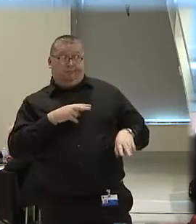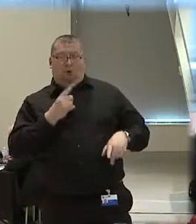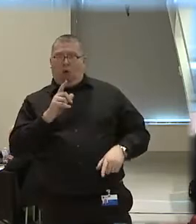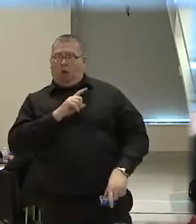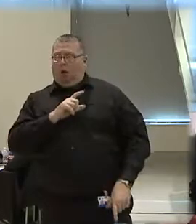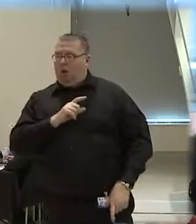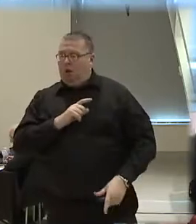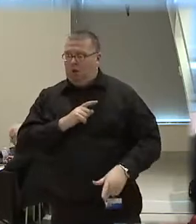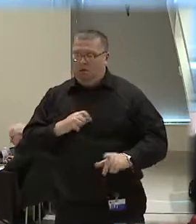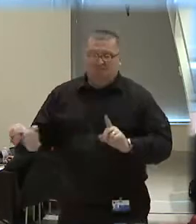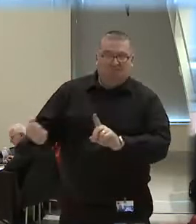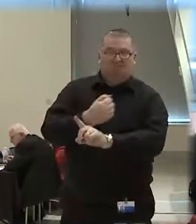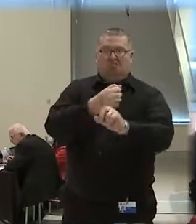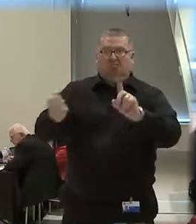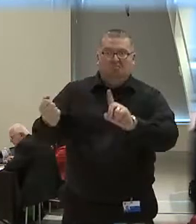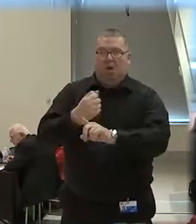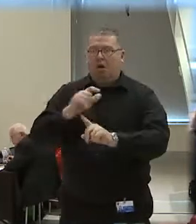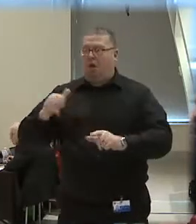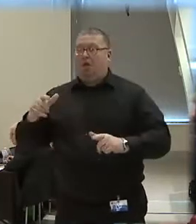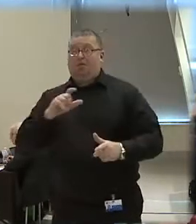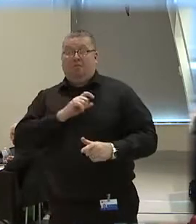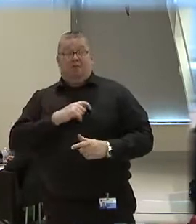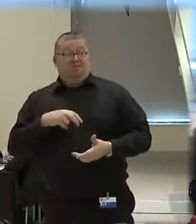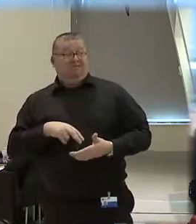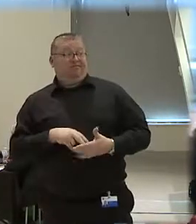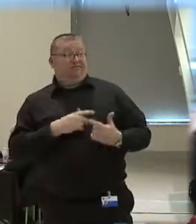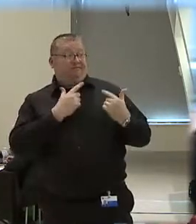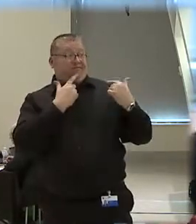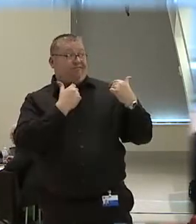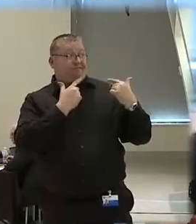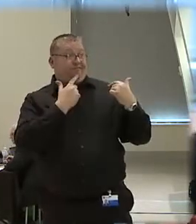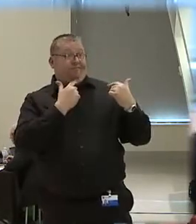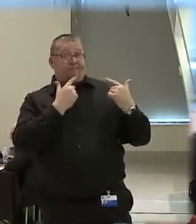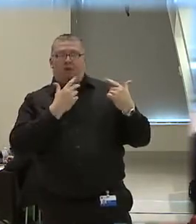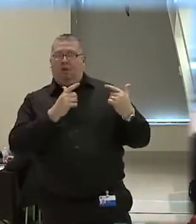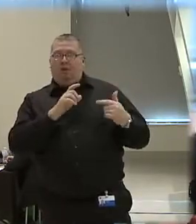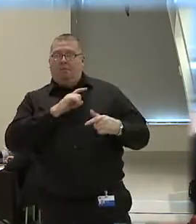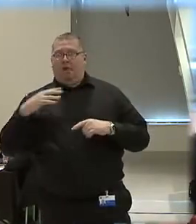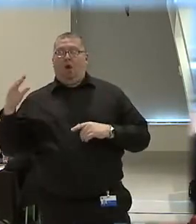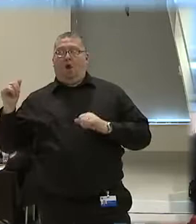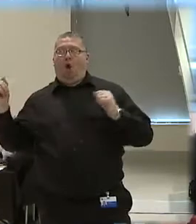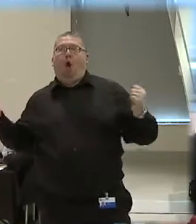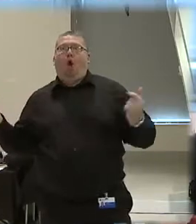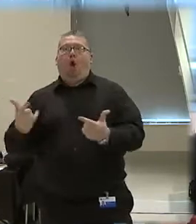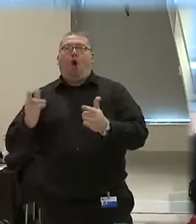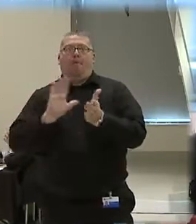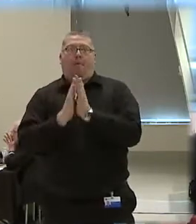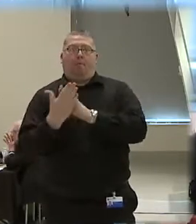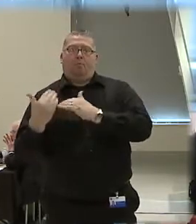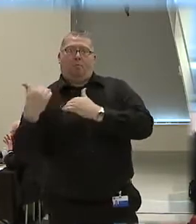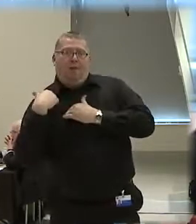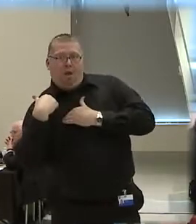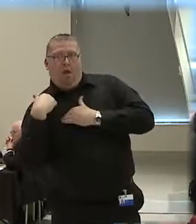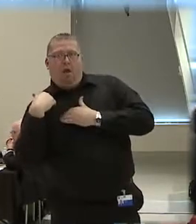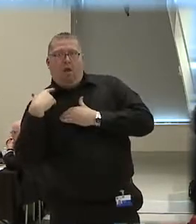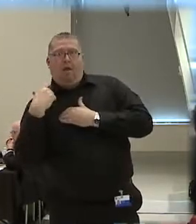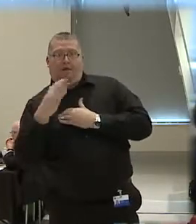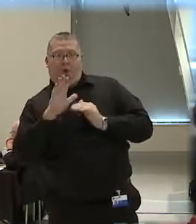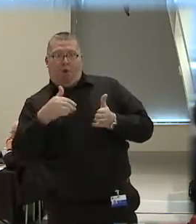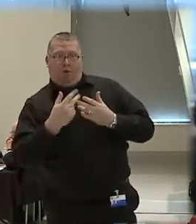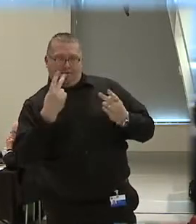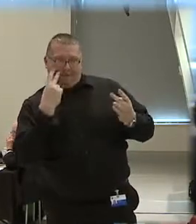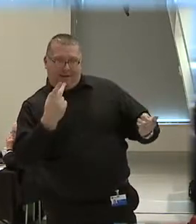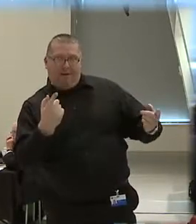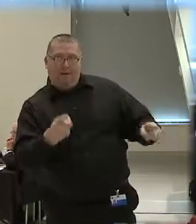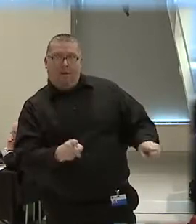hitting another, and these other officers are standing there, they are all culpable if they're all standing there. So if there wasn't a duty